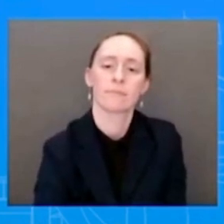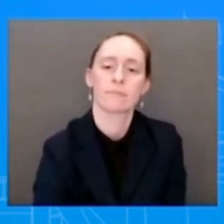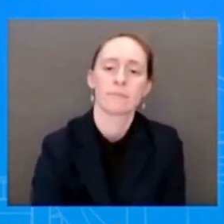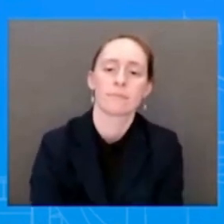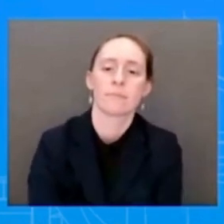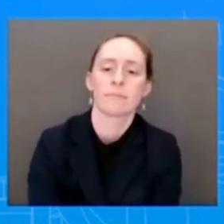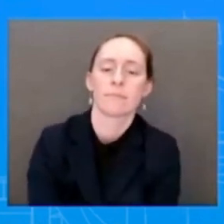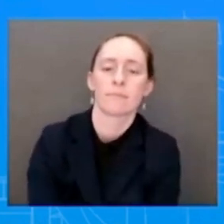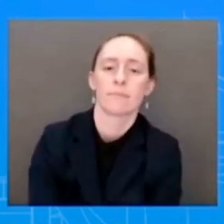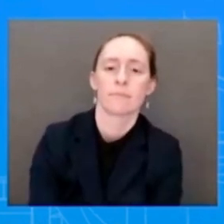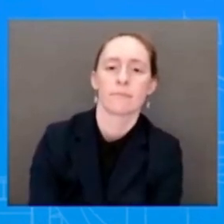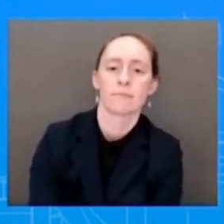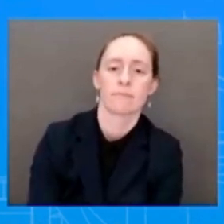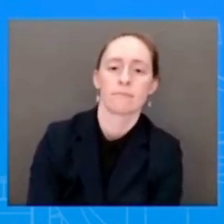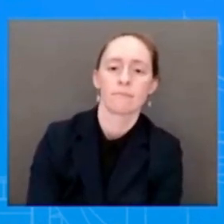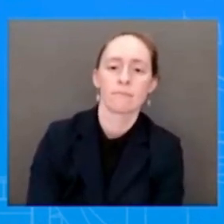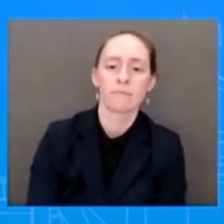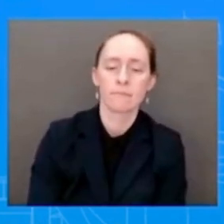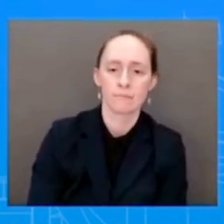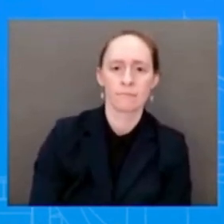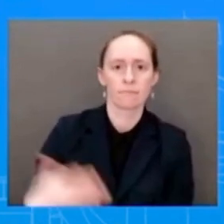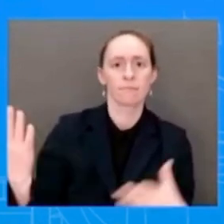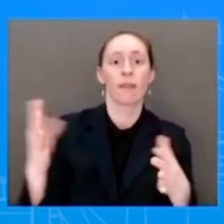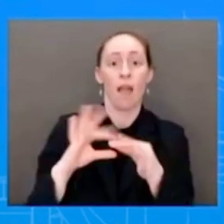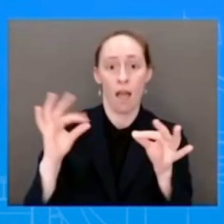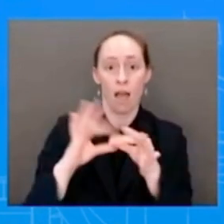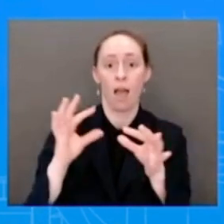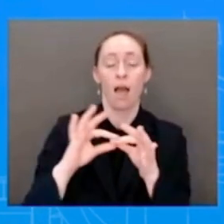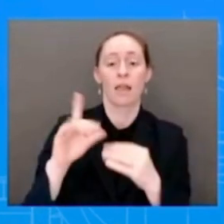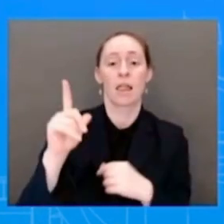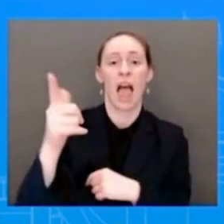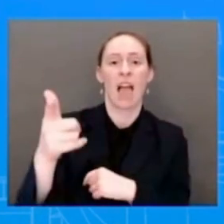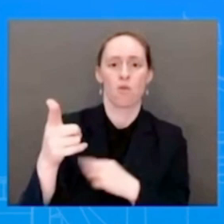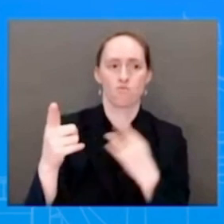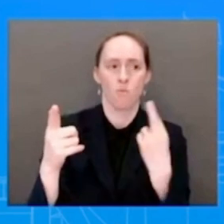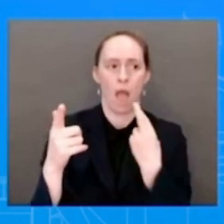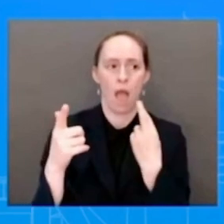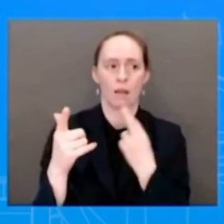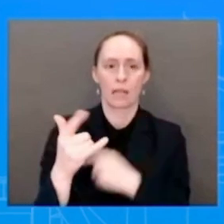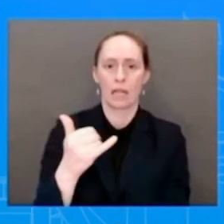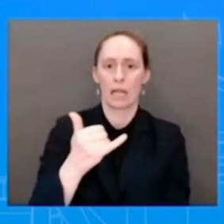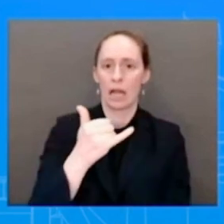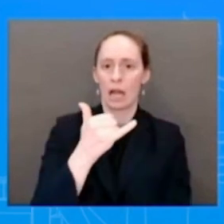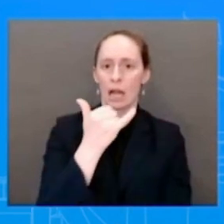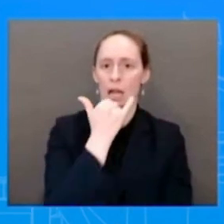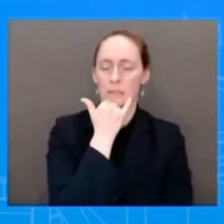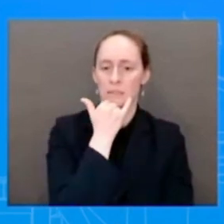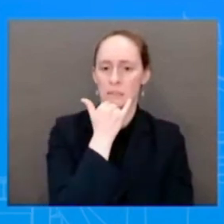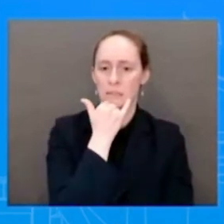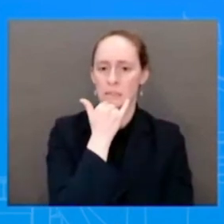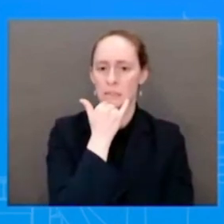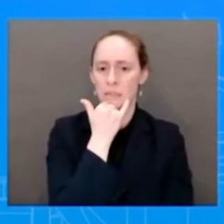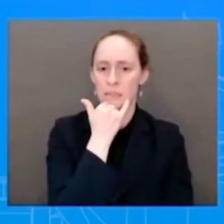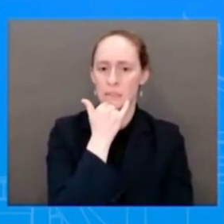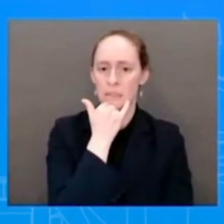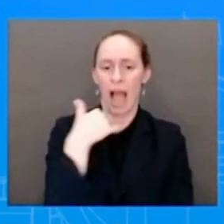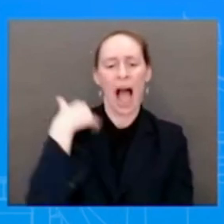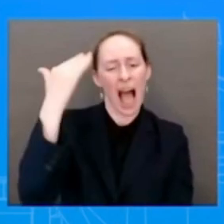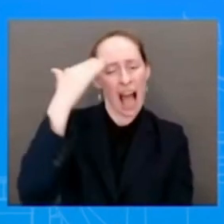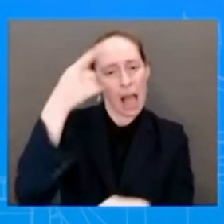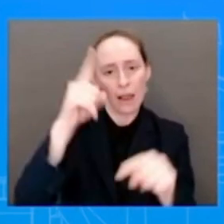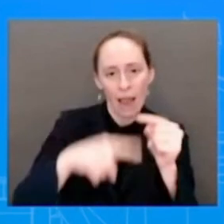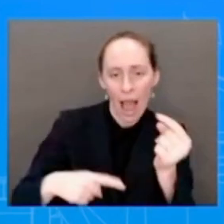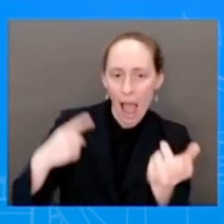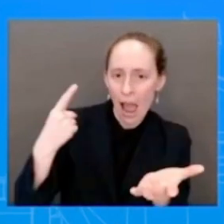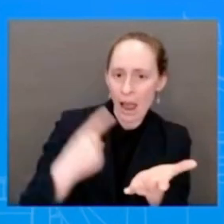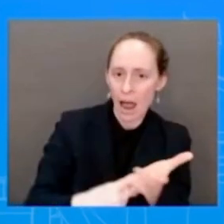inaccurate. And without expecting you to delve into the details because we all know that you cannot from the podium, I nonetheless wonder if you could simply assure us that